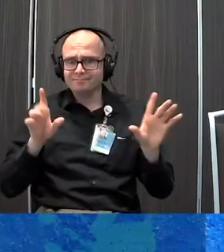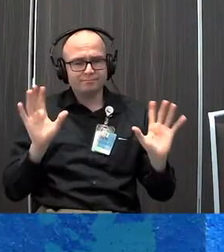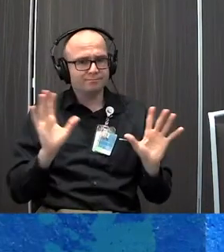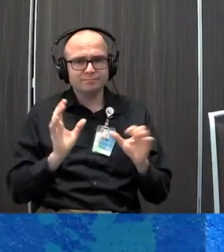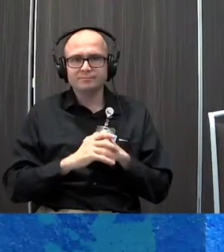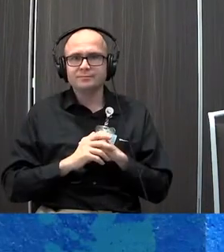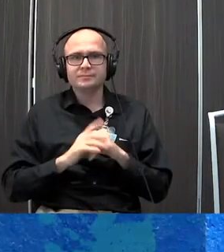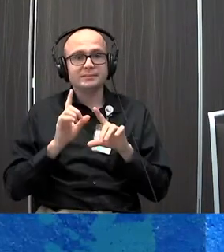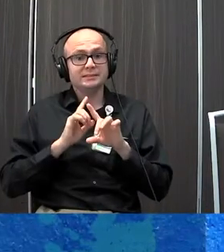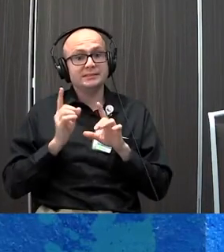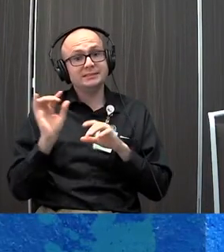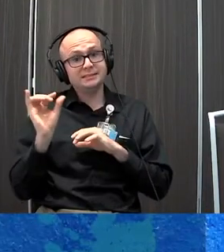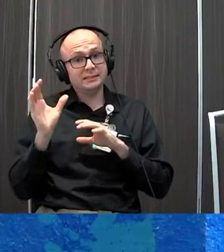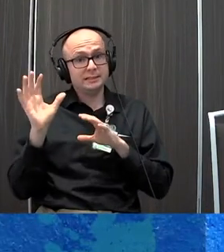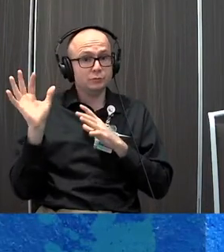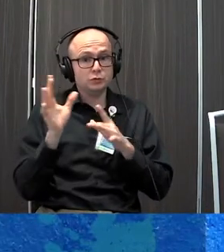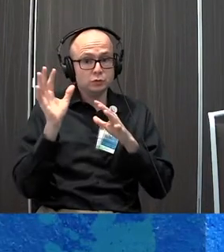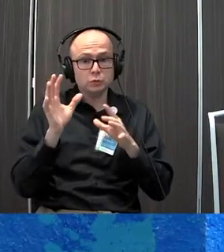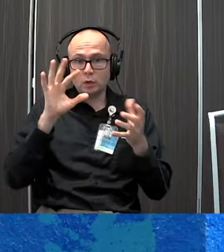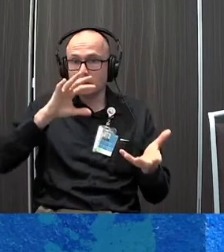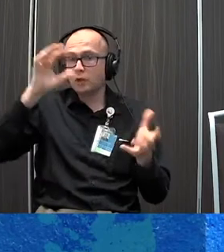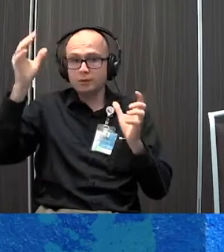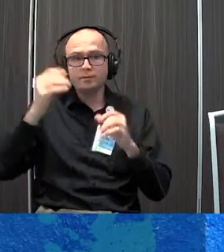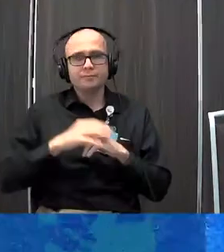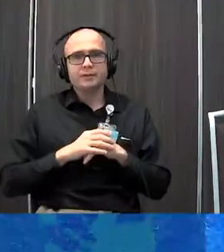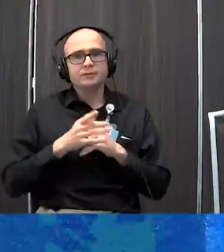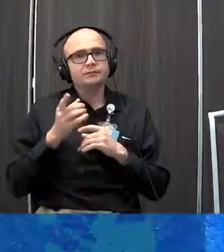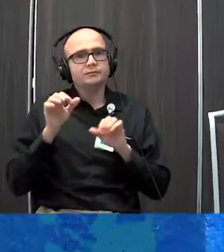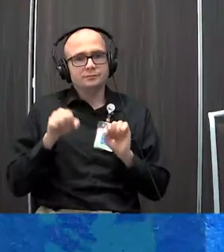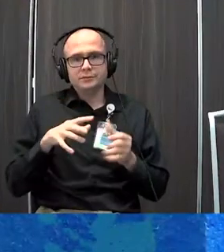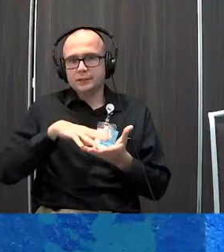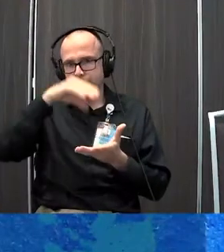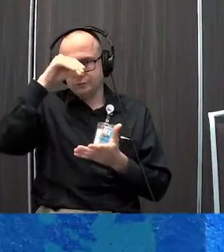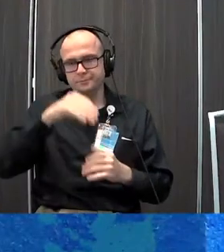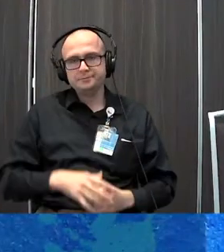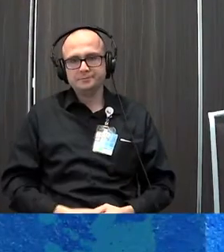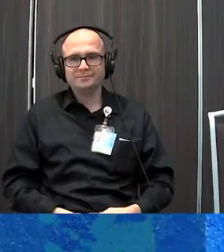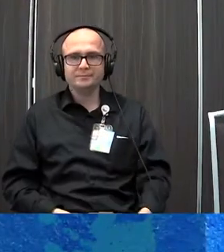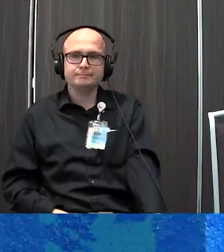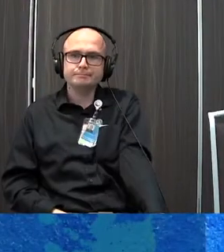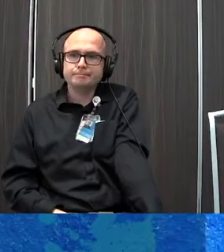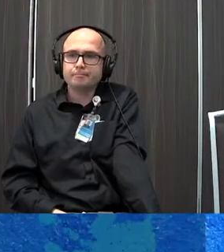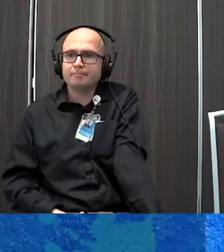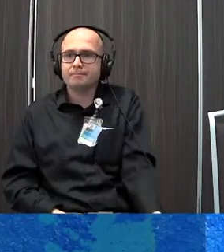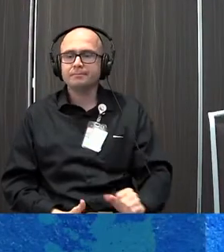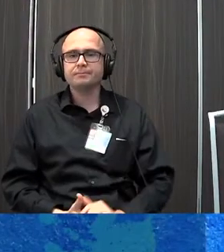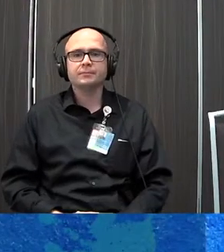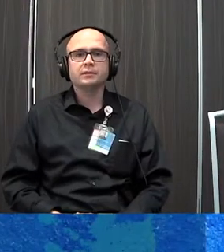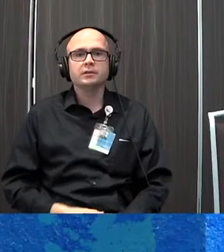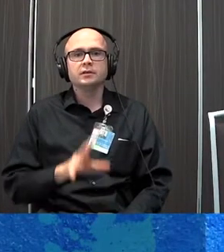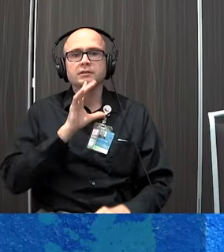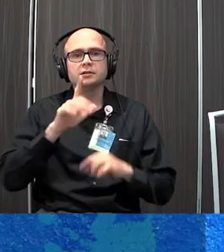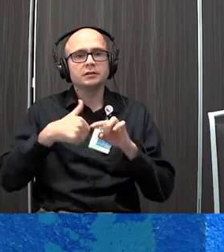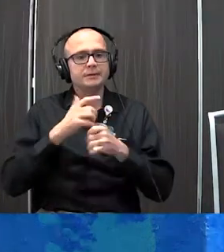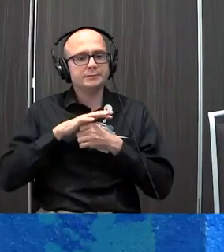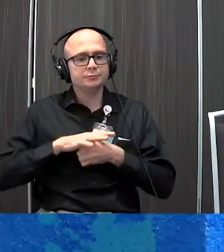We are in the same storm right now, but not the same boat, but that anyone can actually learn these tools. So let's talk a little bit about